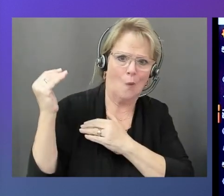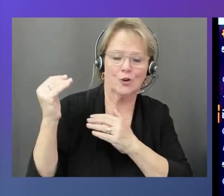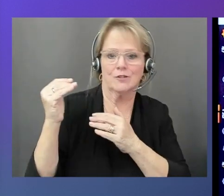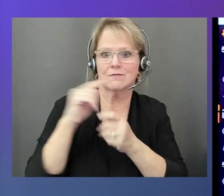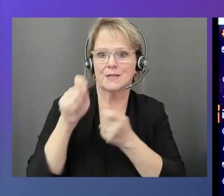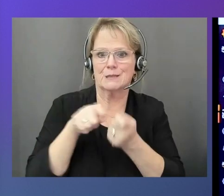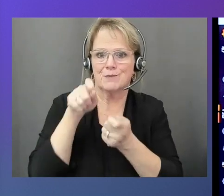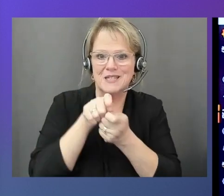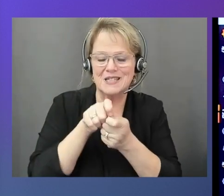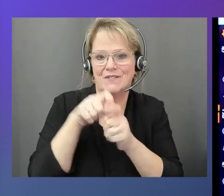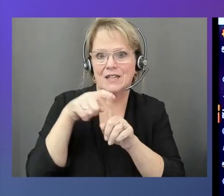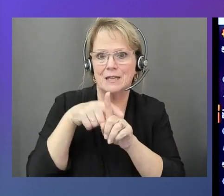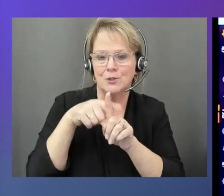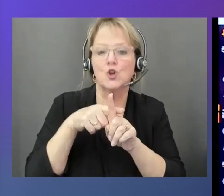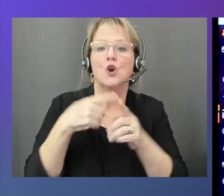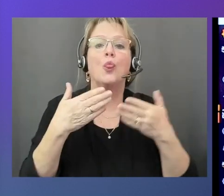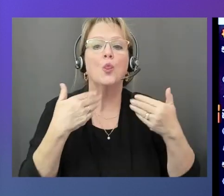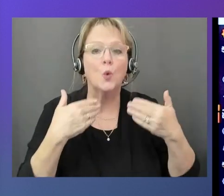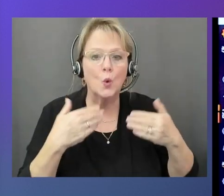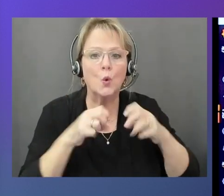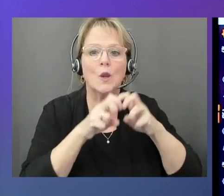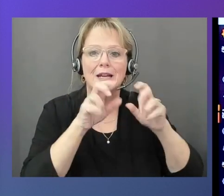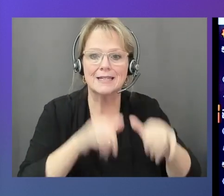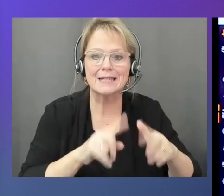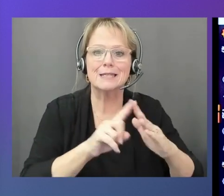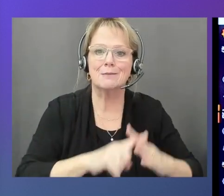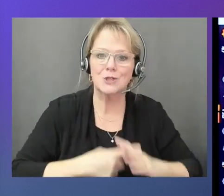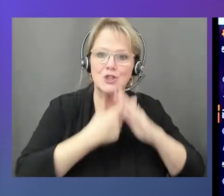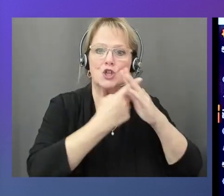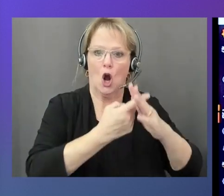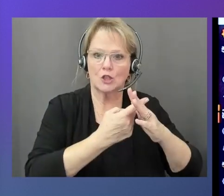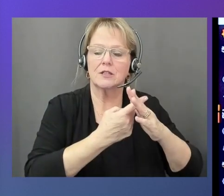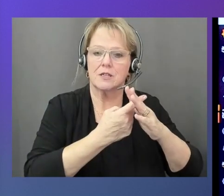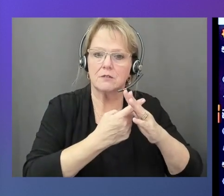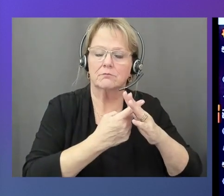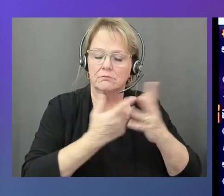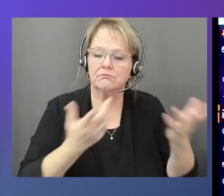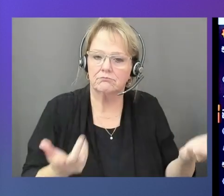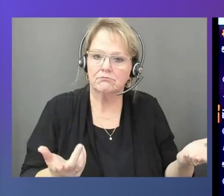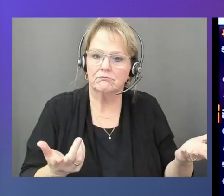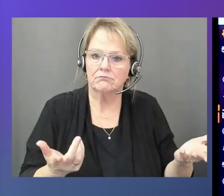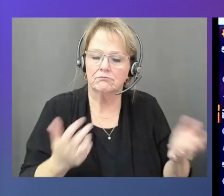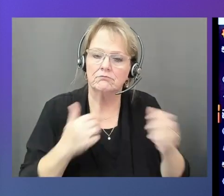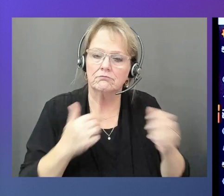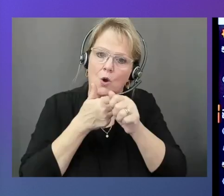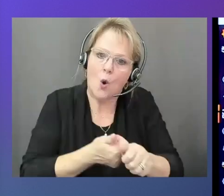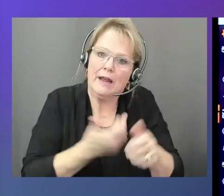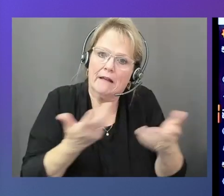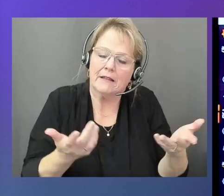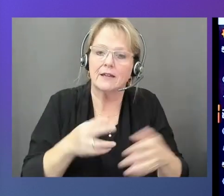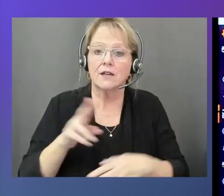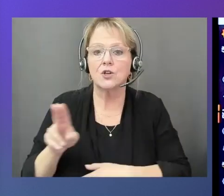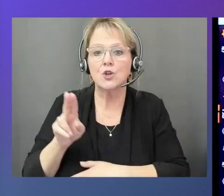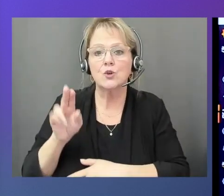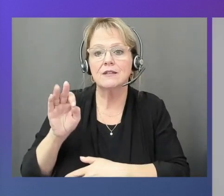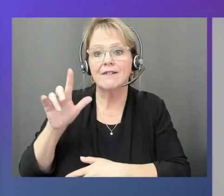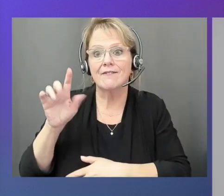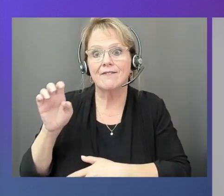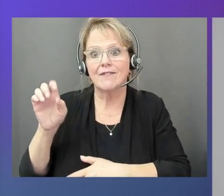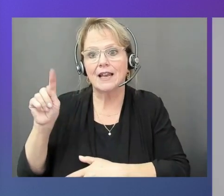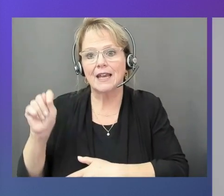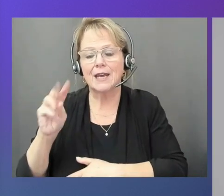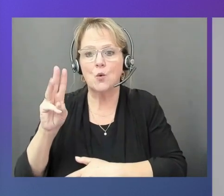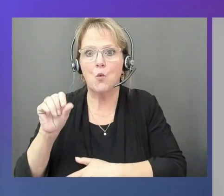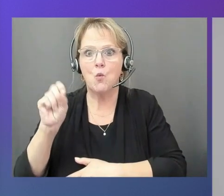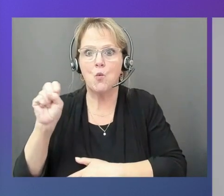system will be activated accordingly. So basically, by using FleetWise, you can validate your